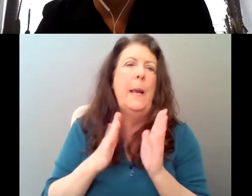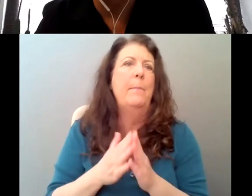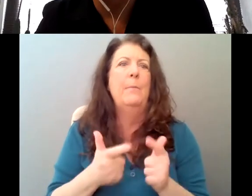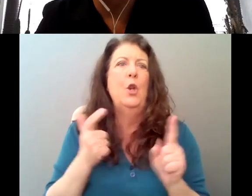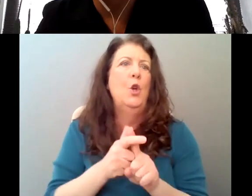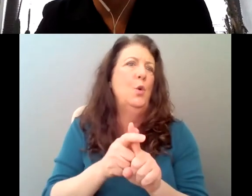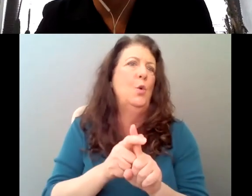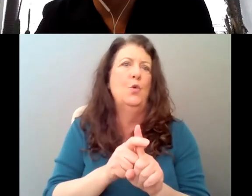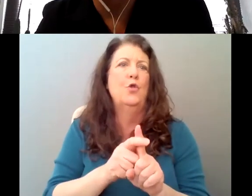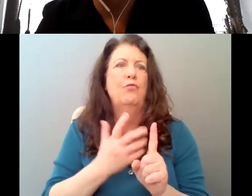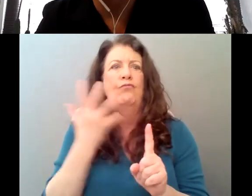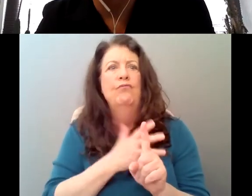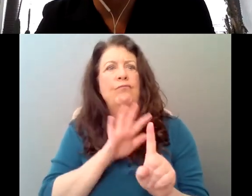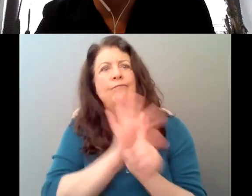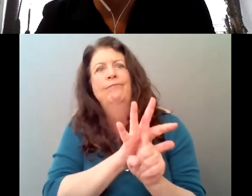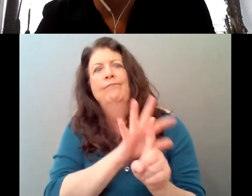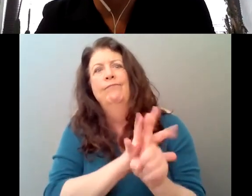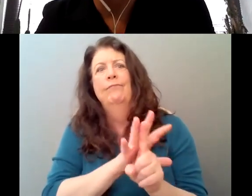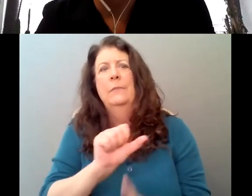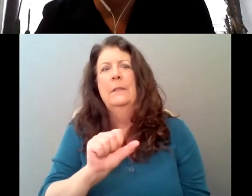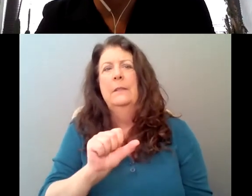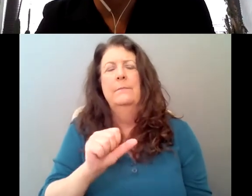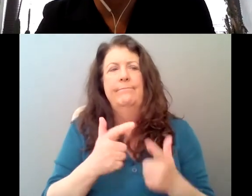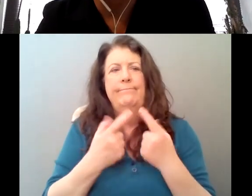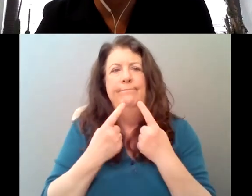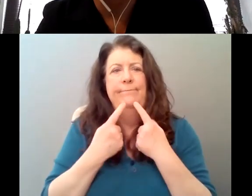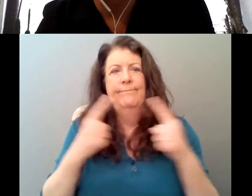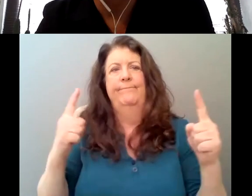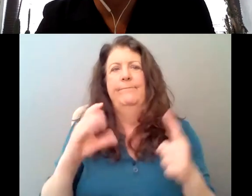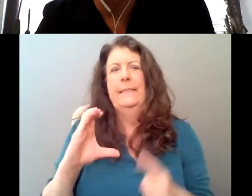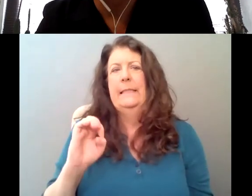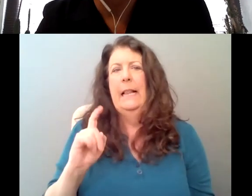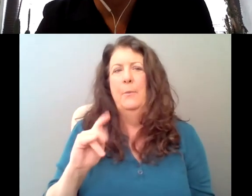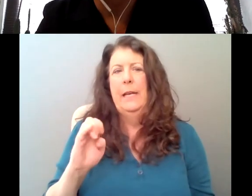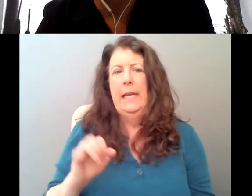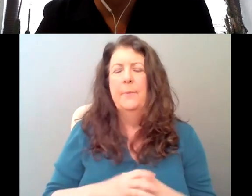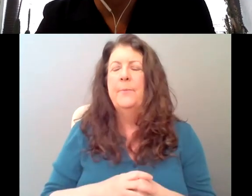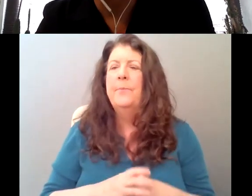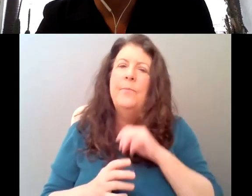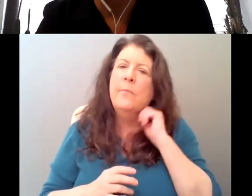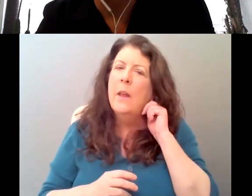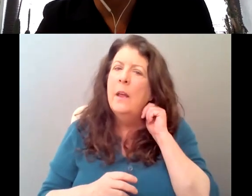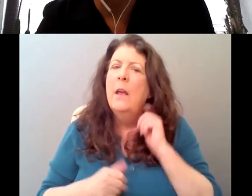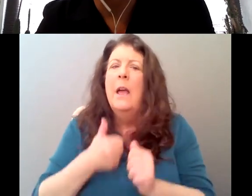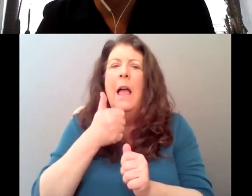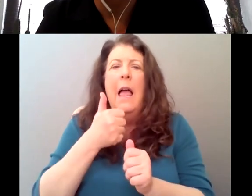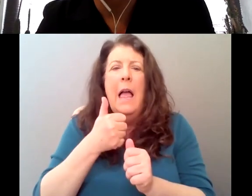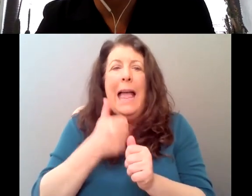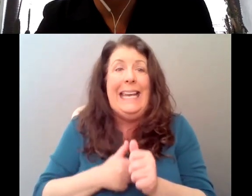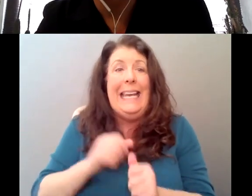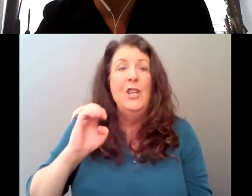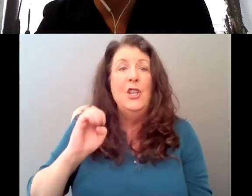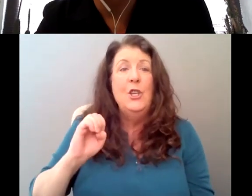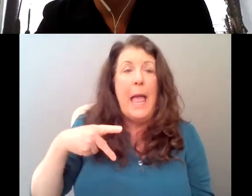episode of season two, Emily has a different, um, kind of dialectic experience